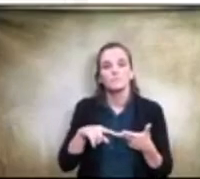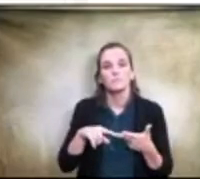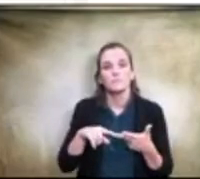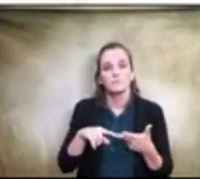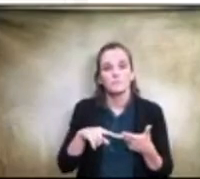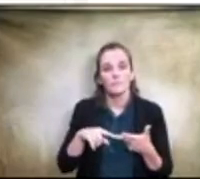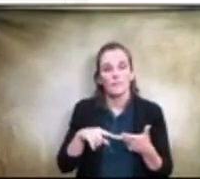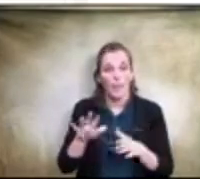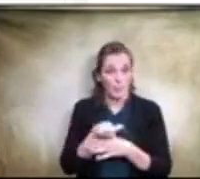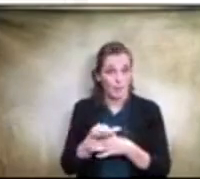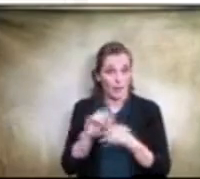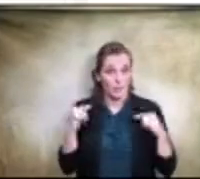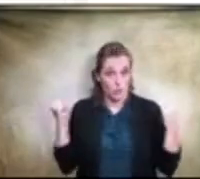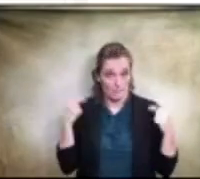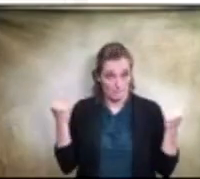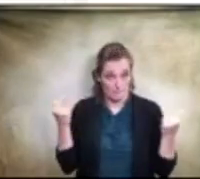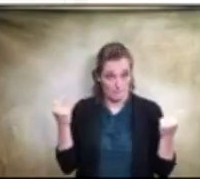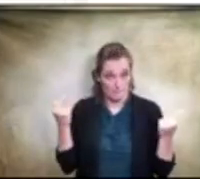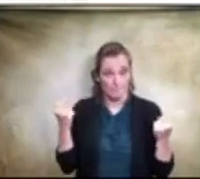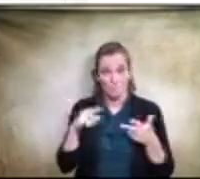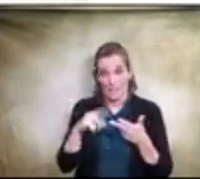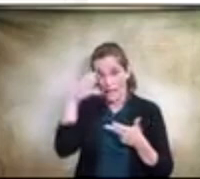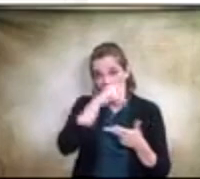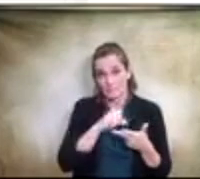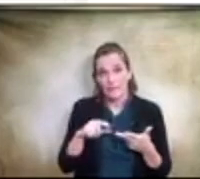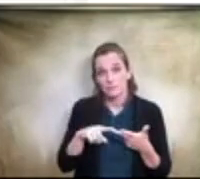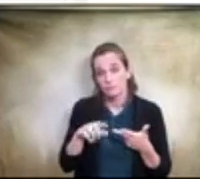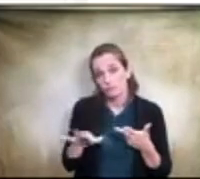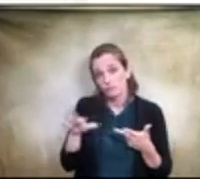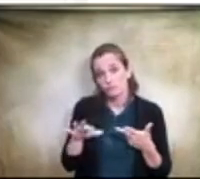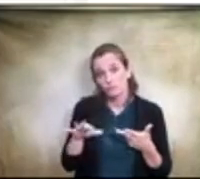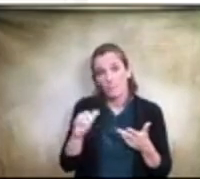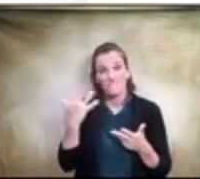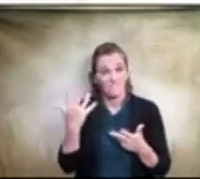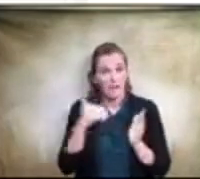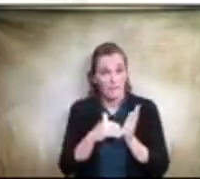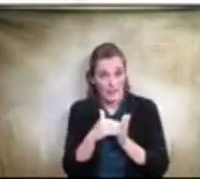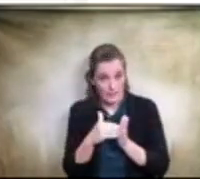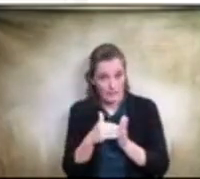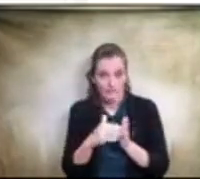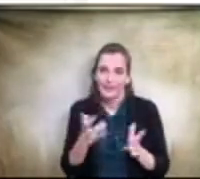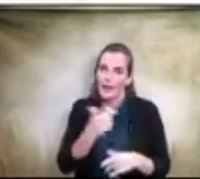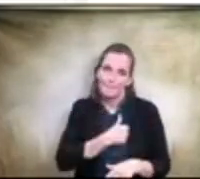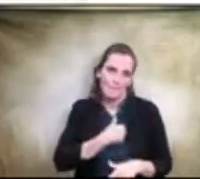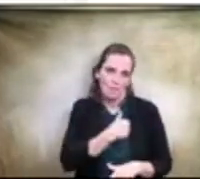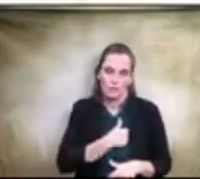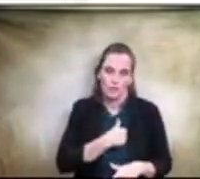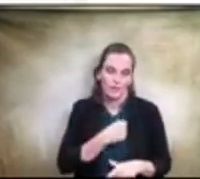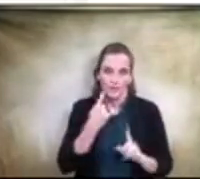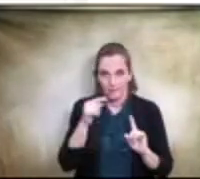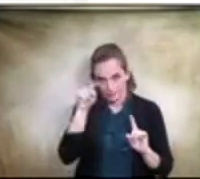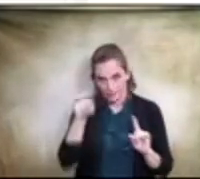gym, which is estimated at $5 million. And I apologize that the indoor purpose facility